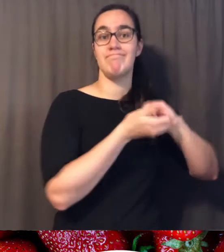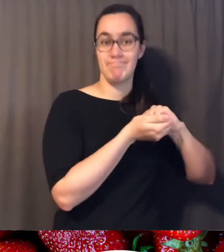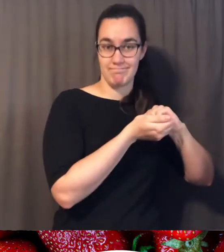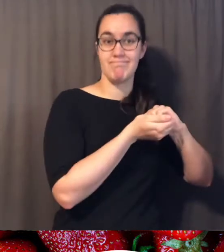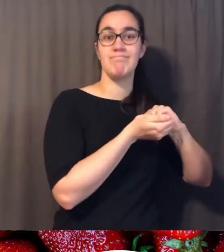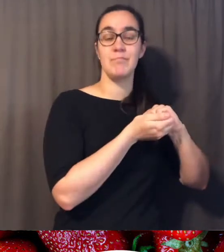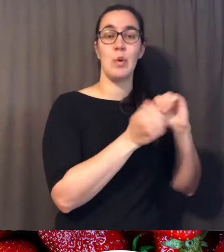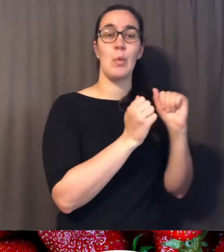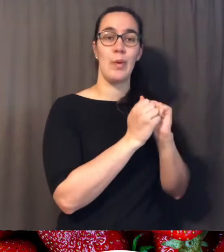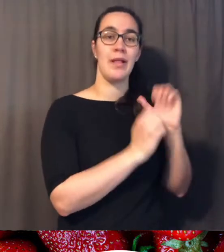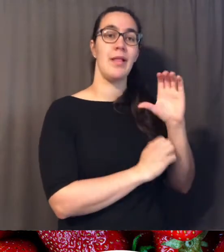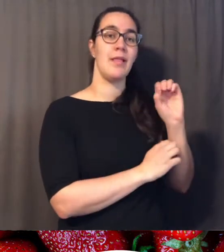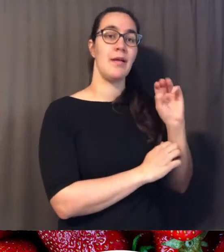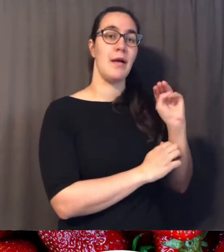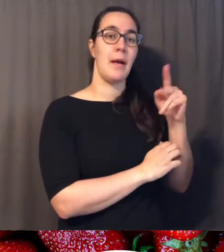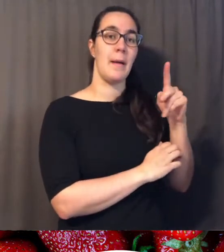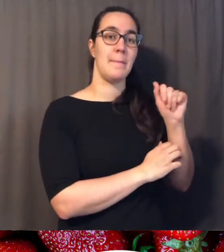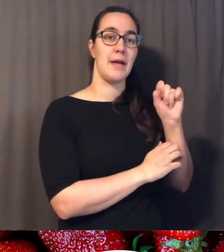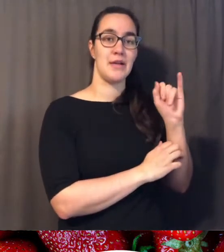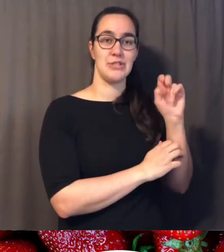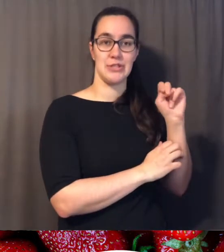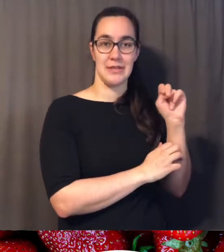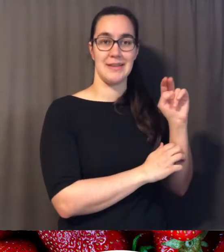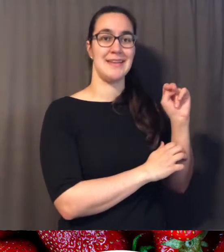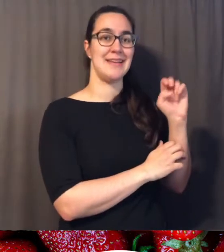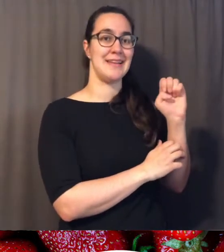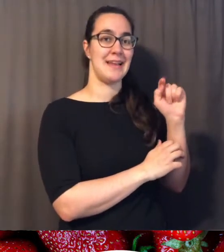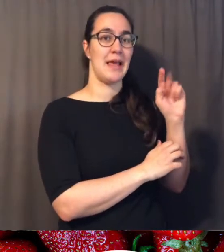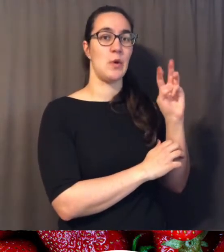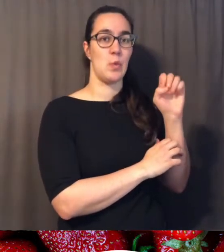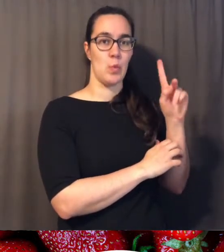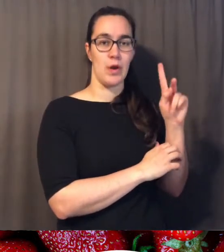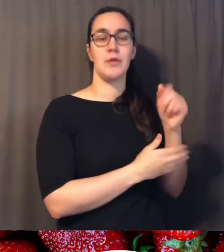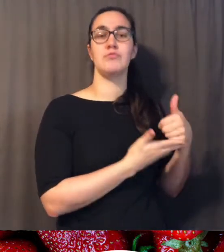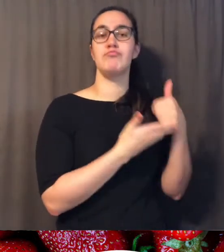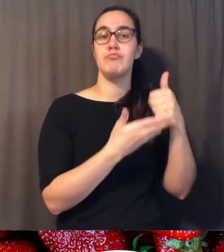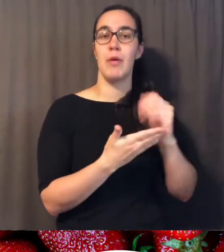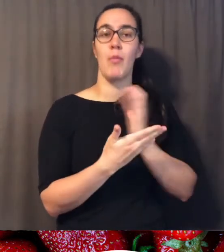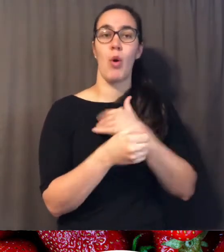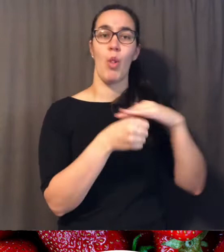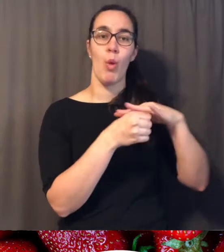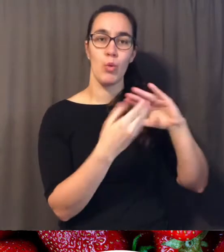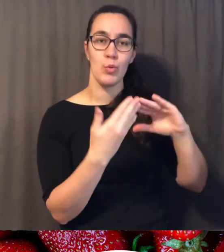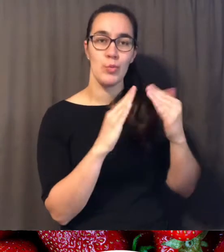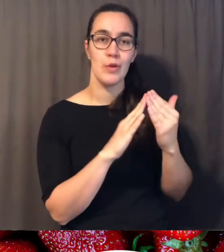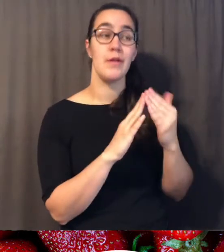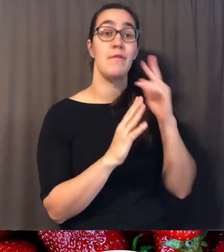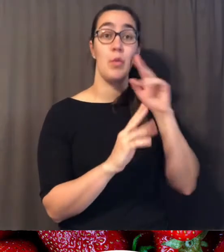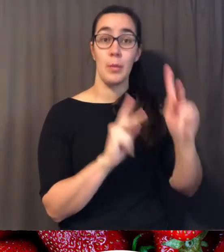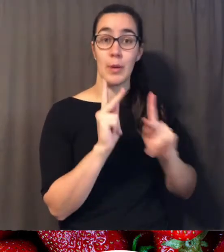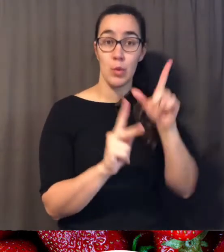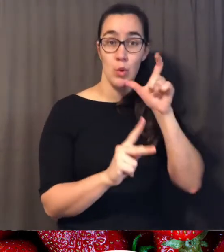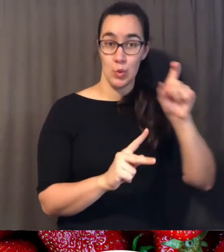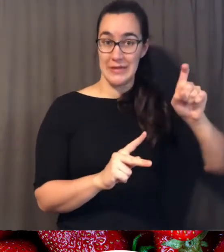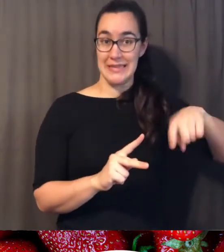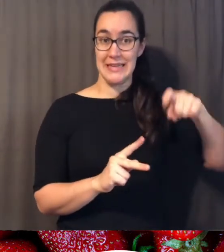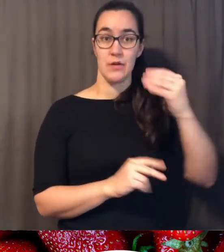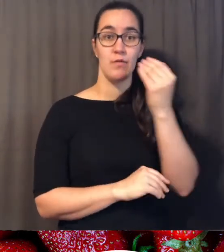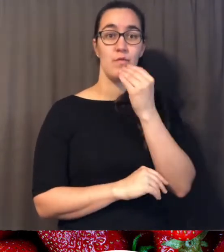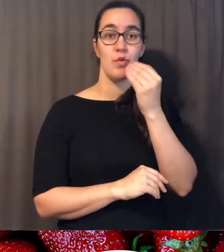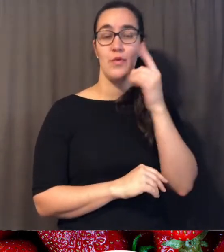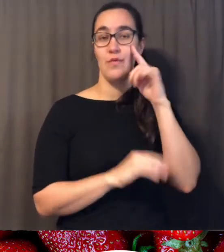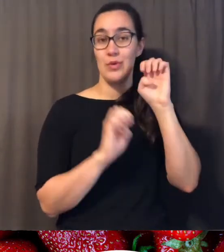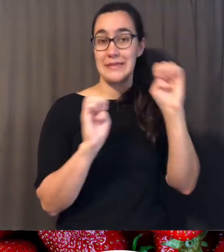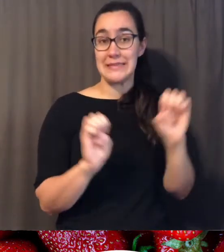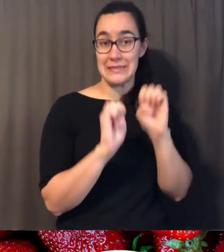our local community with compassion network uh for those who live in our area that are in need and have um a need for